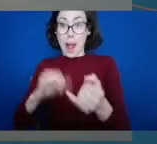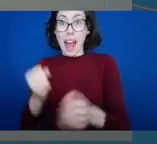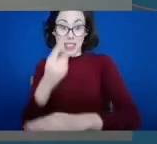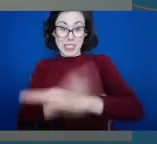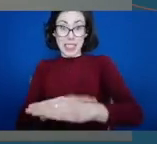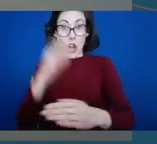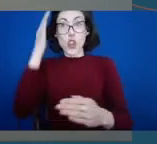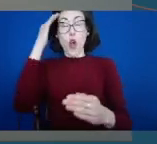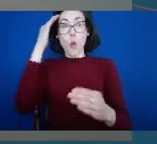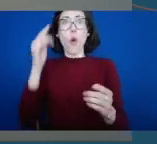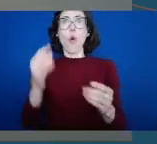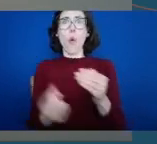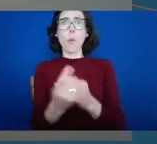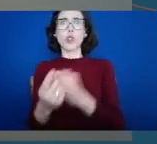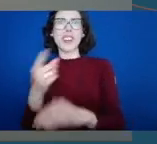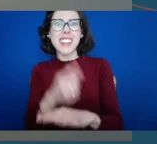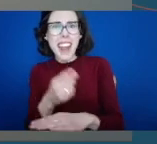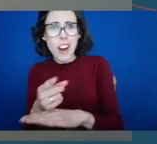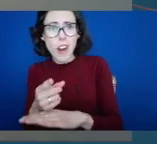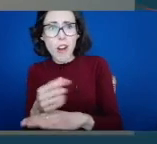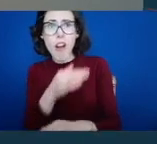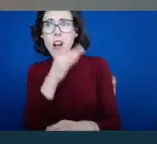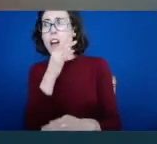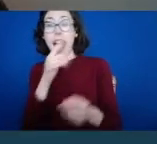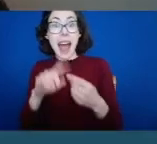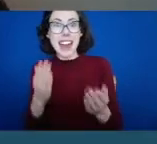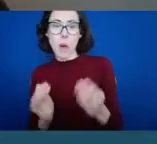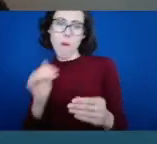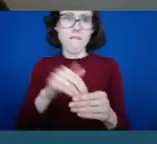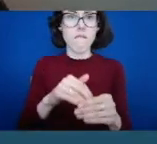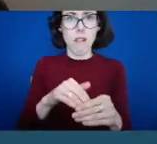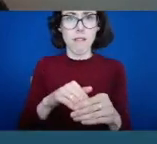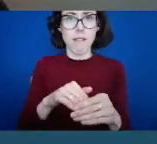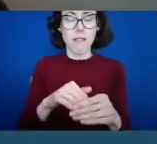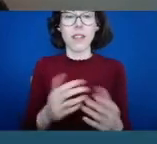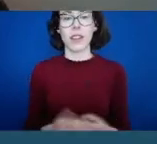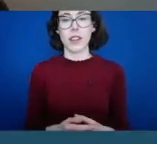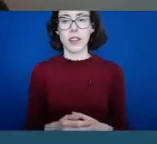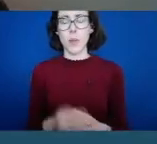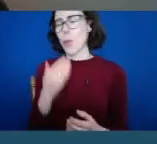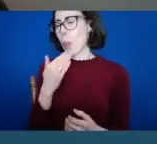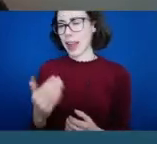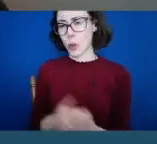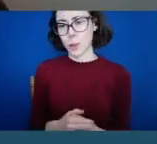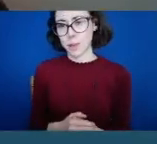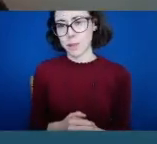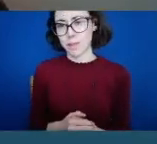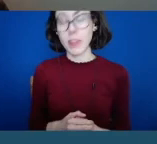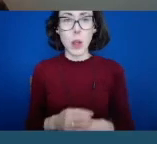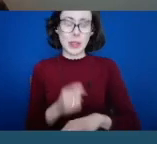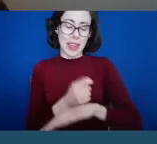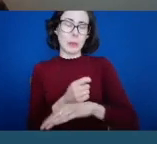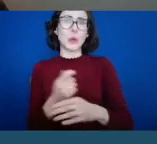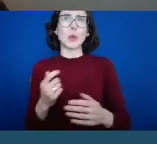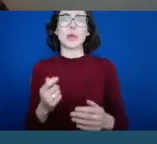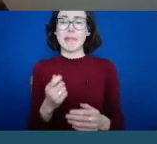to participate in those opportunities as well. Thank you. Niamh. Thank are running out of time. I'd like to have gone back to some of our